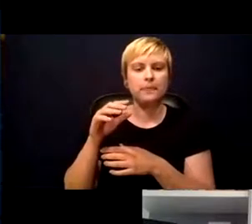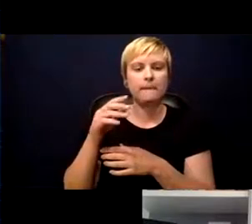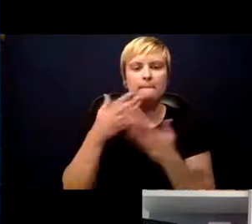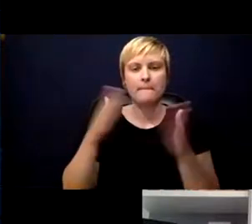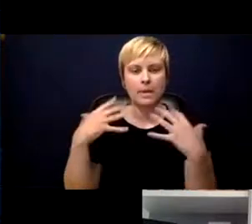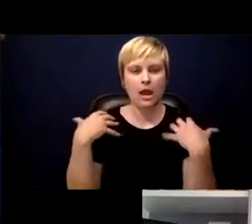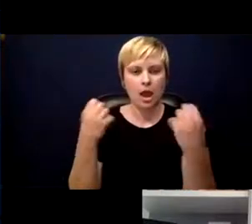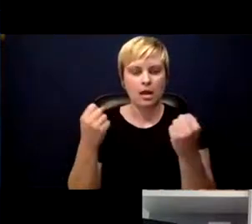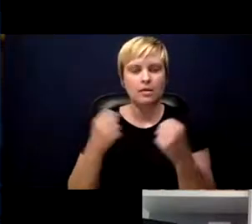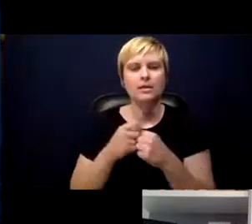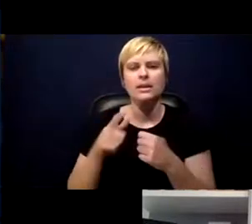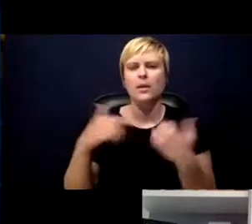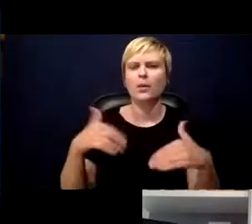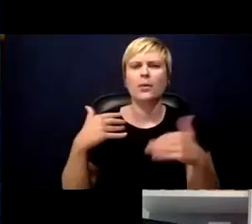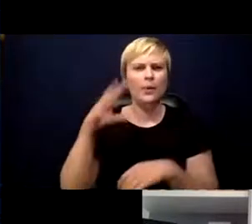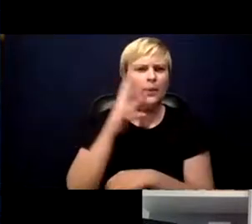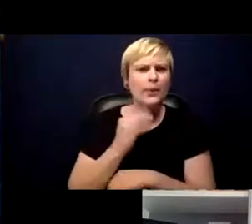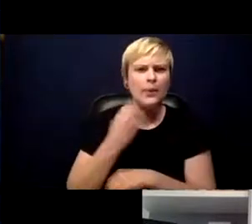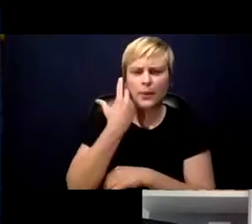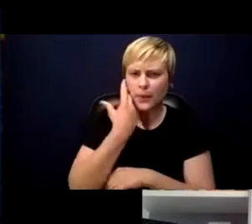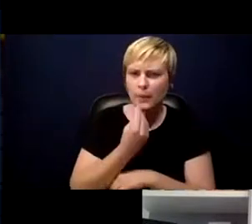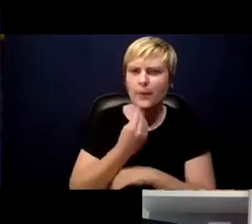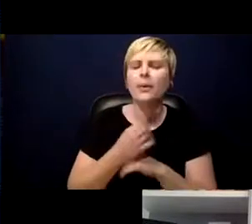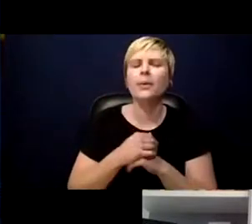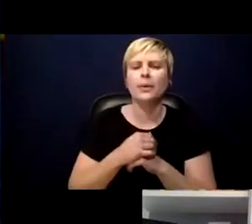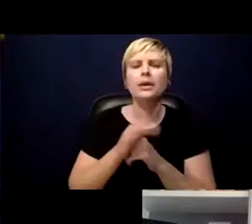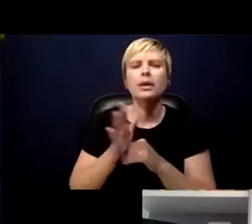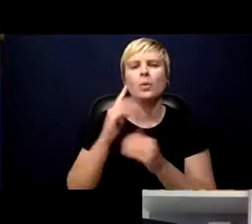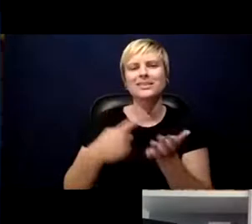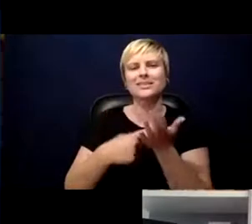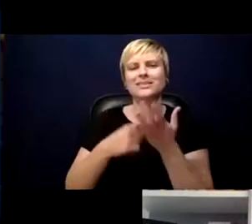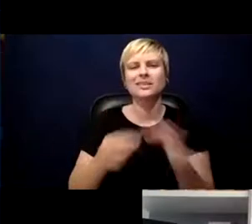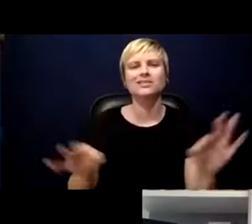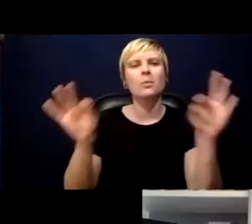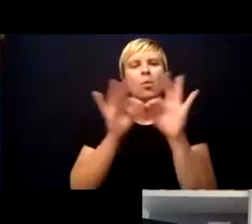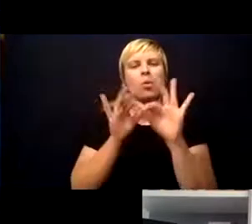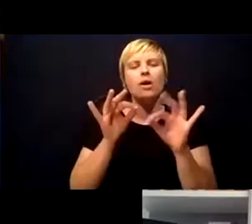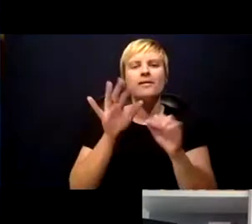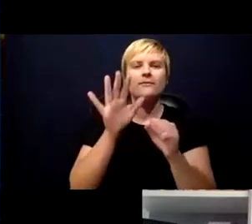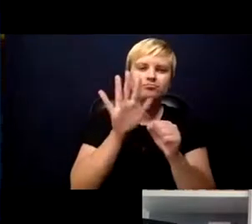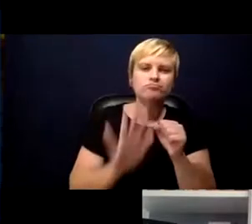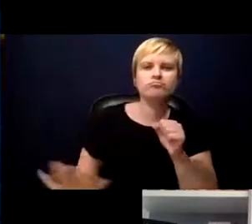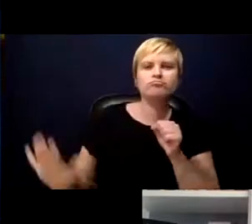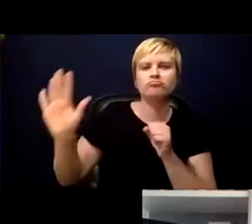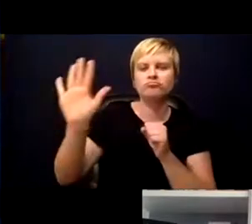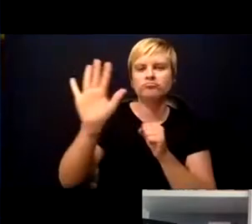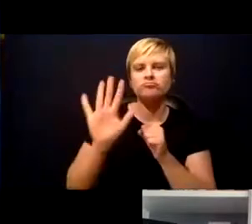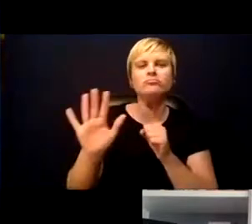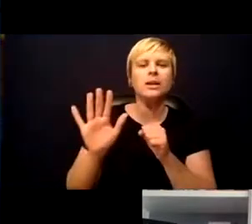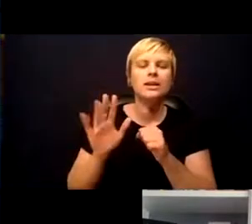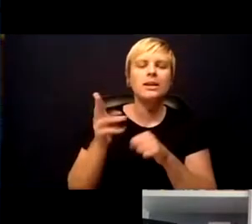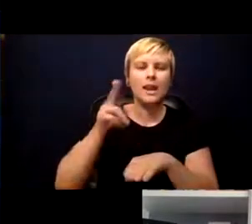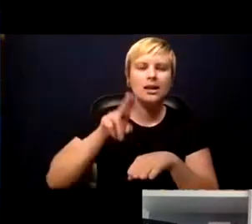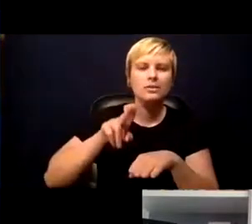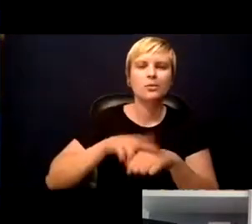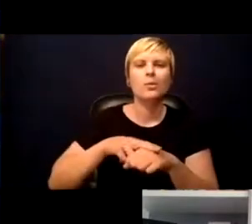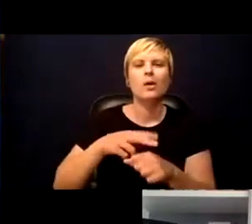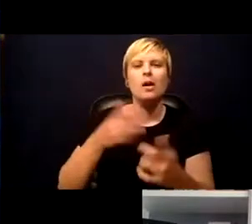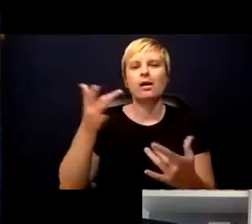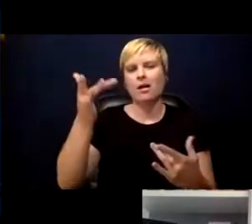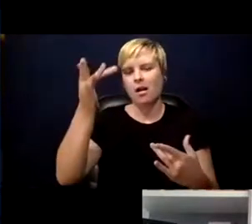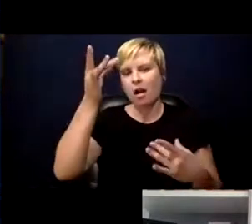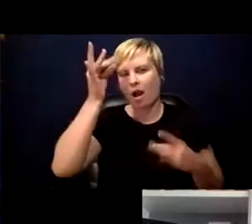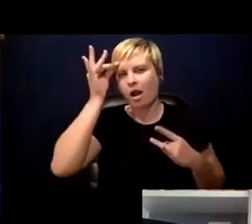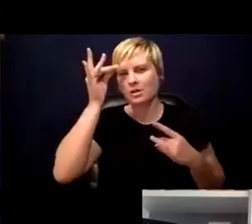experiences and will talk about the importance of nationwide contact tracing and what he learned from overseeing contact tracing during the